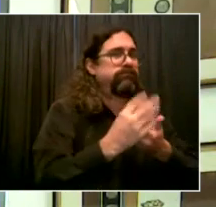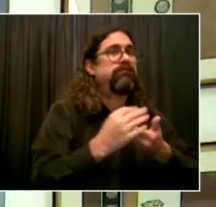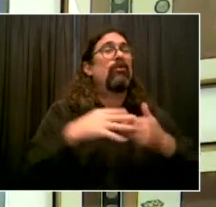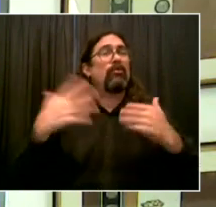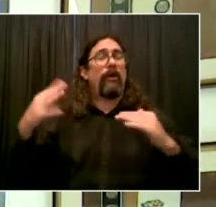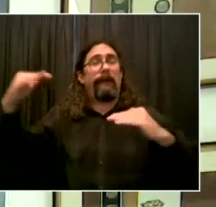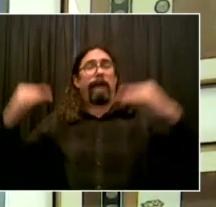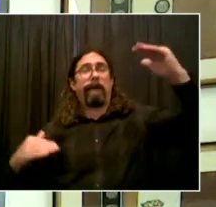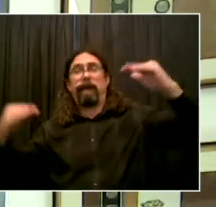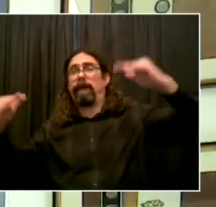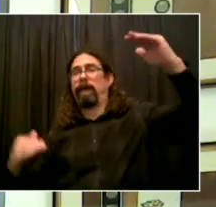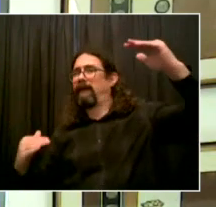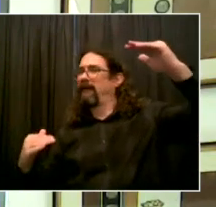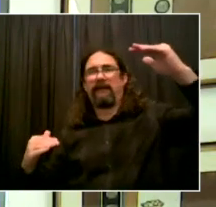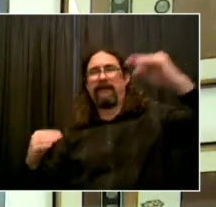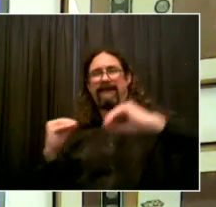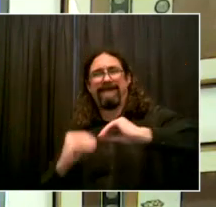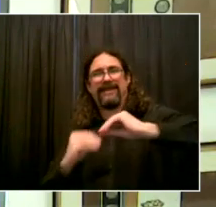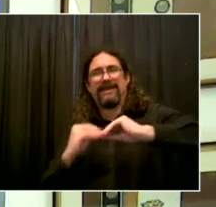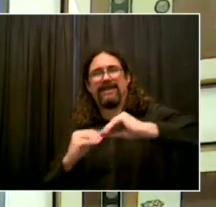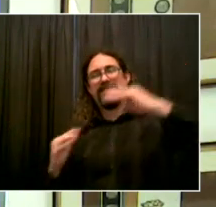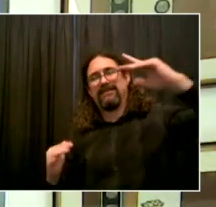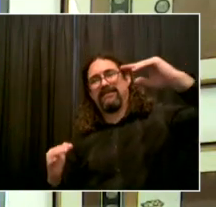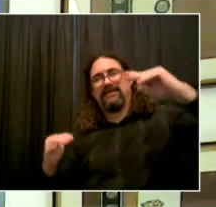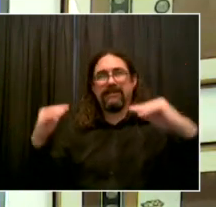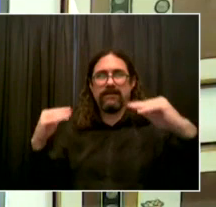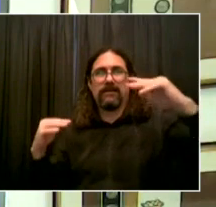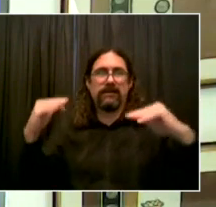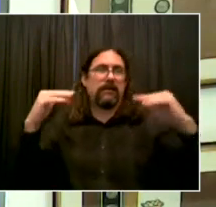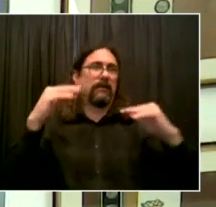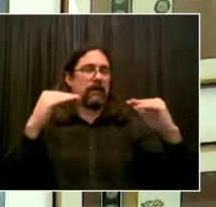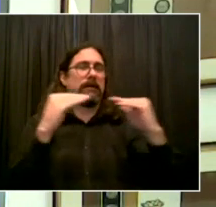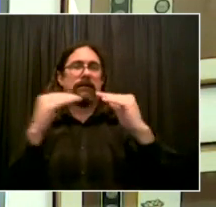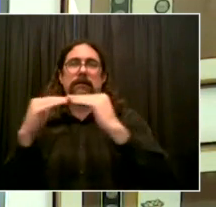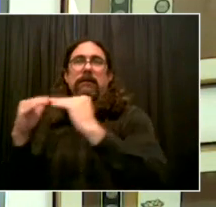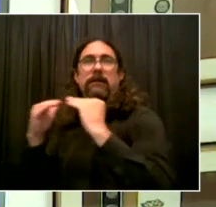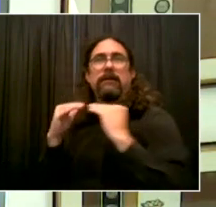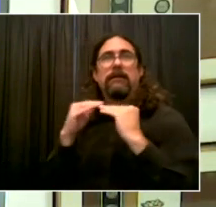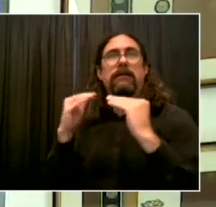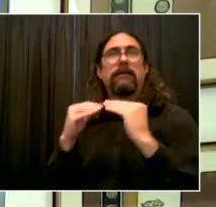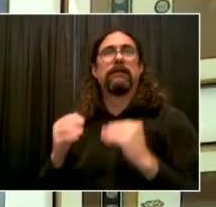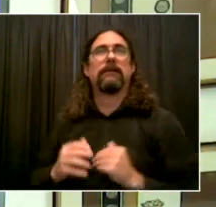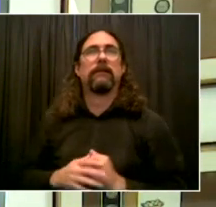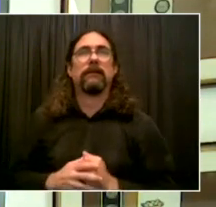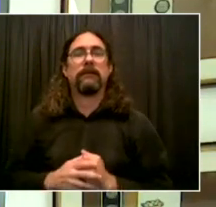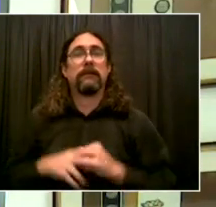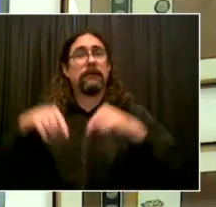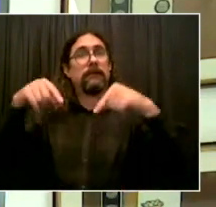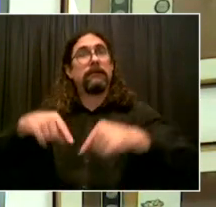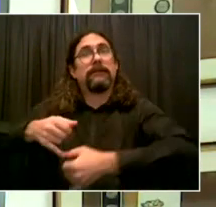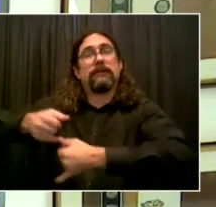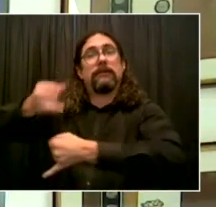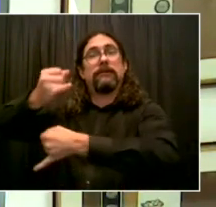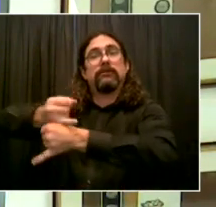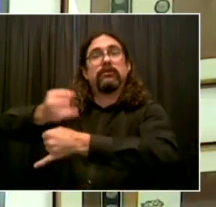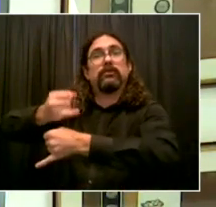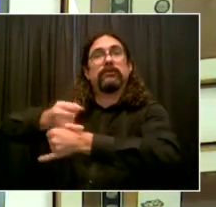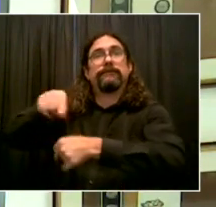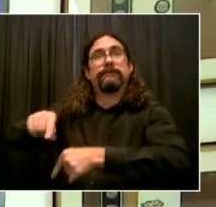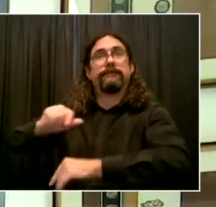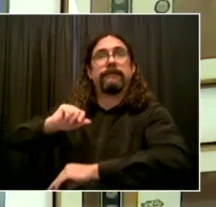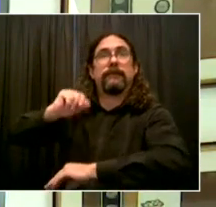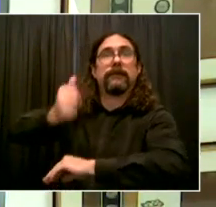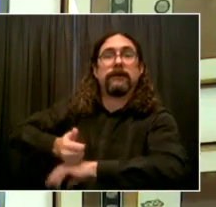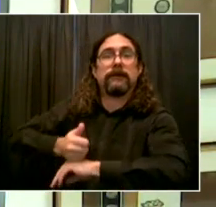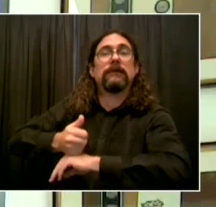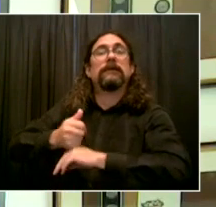forefront of what surely will be one of the most critical global health challenges. New York's Pandemic Response Institute will